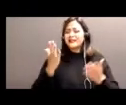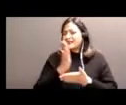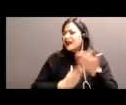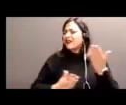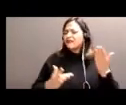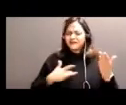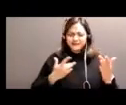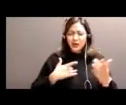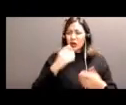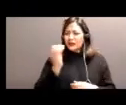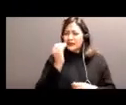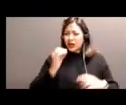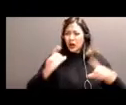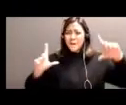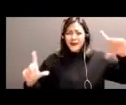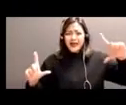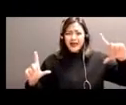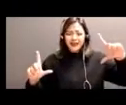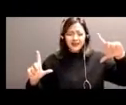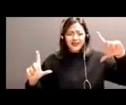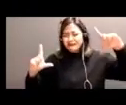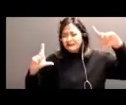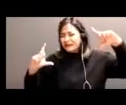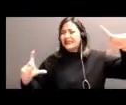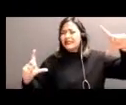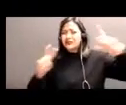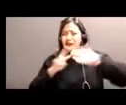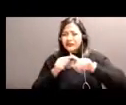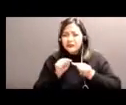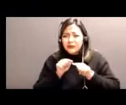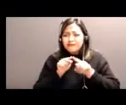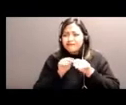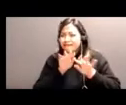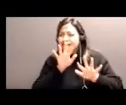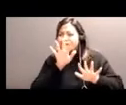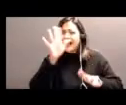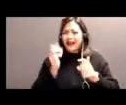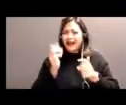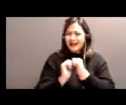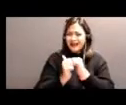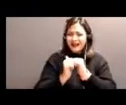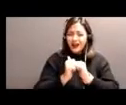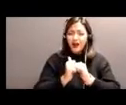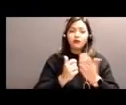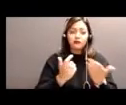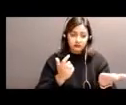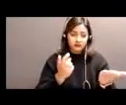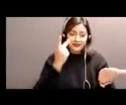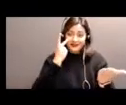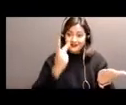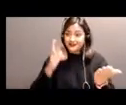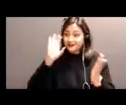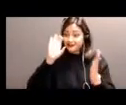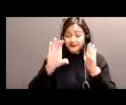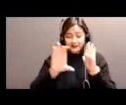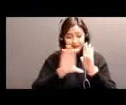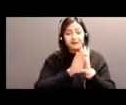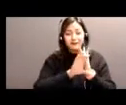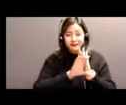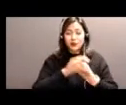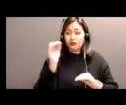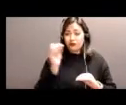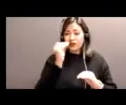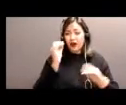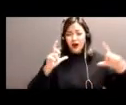Well, showing you how large our province is, the largest populations